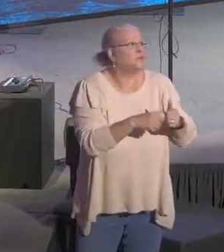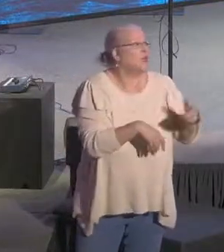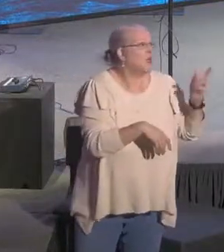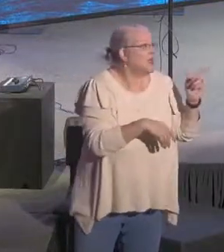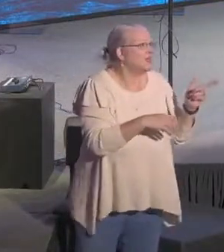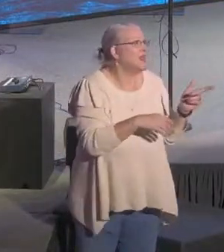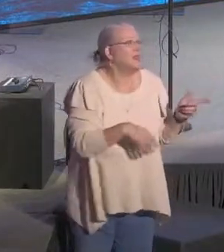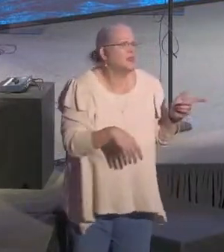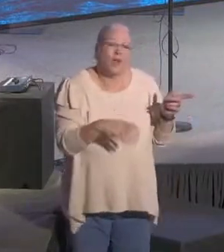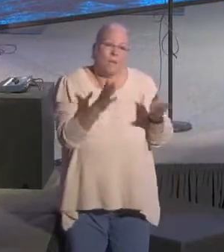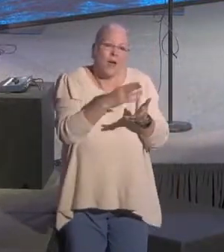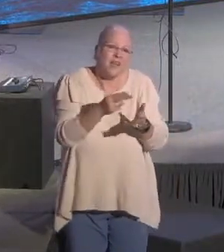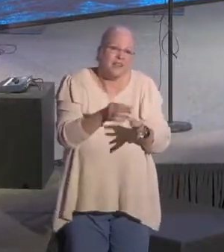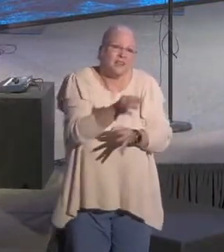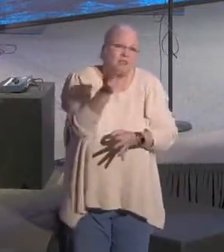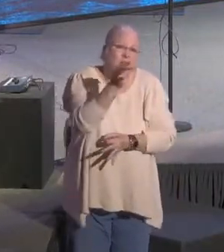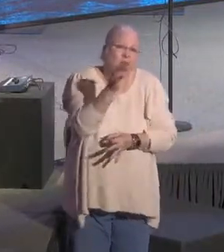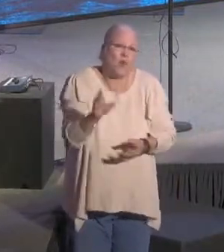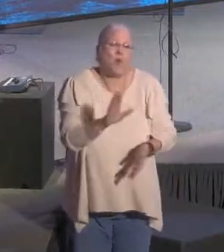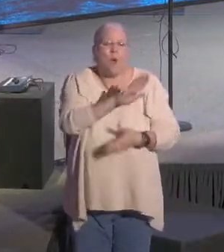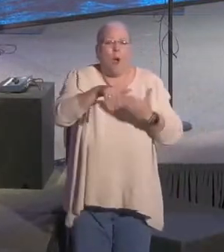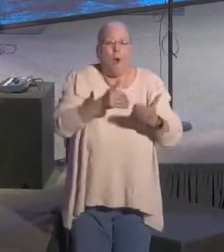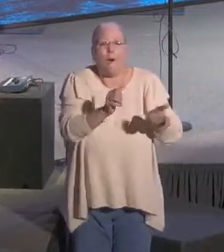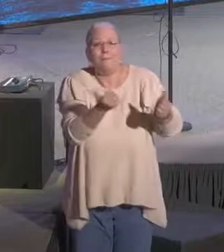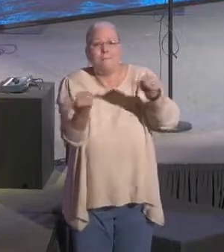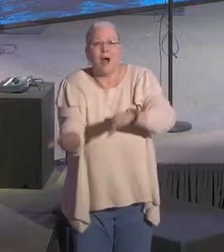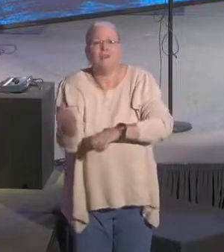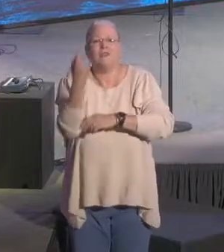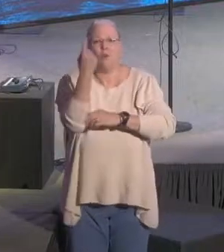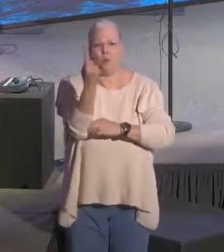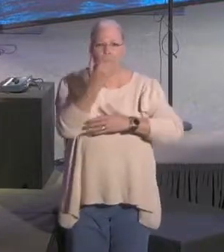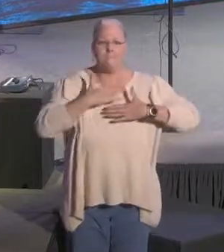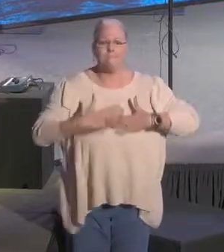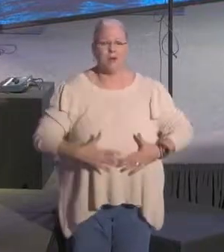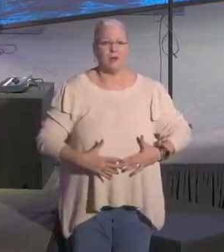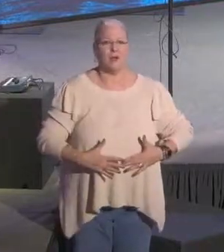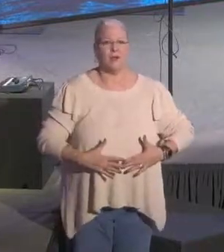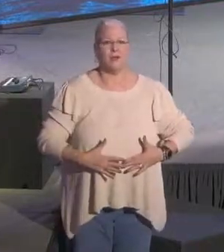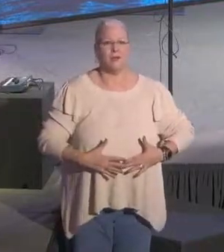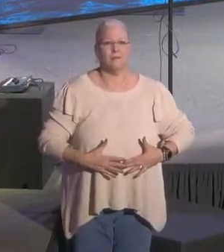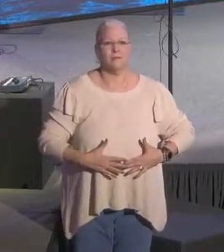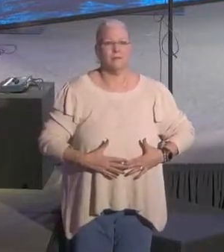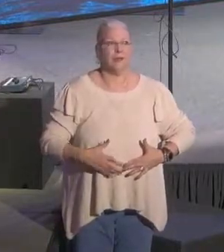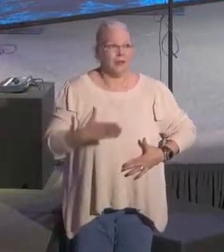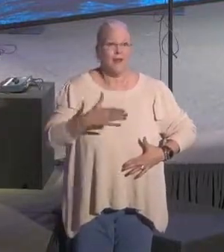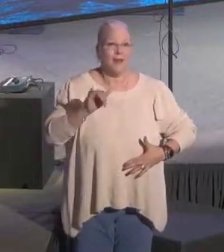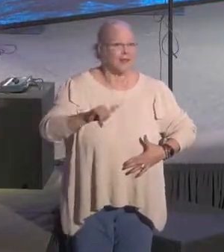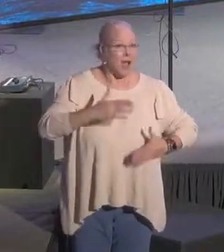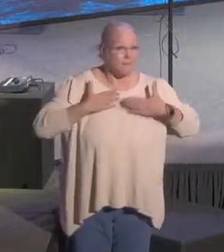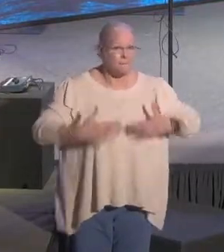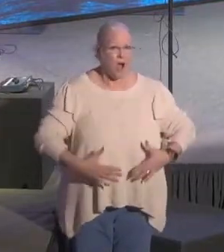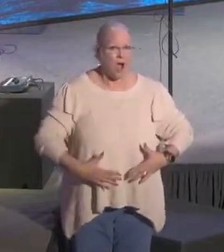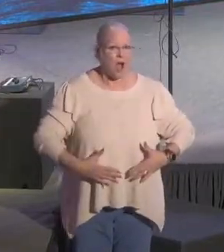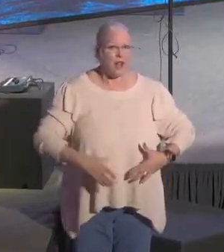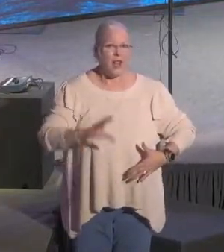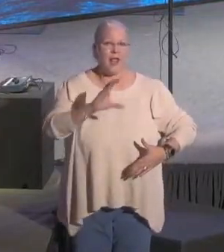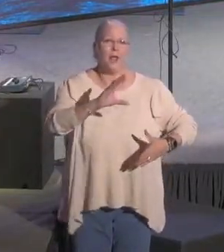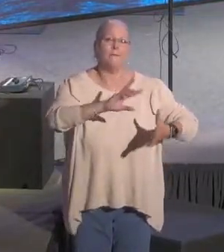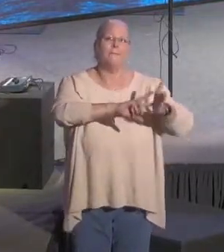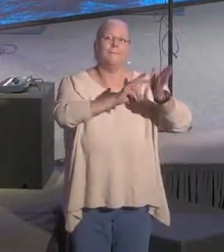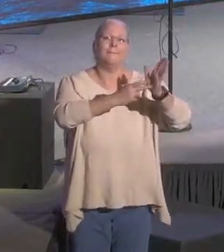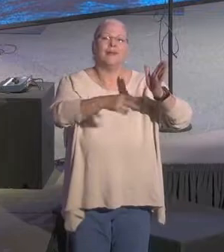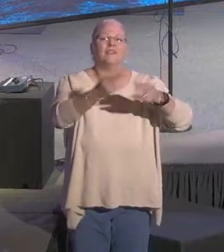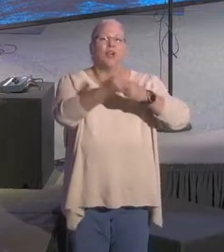by the Spirit we are all baptized into one body, and that body is the Catholic, the